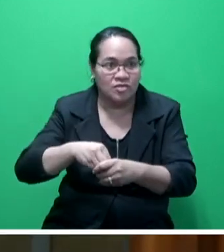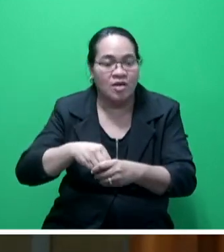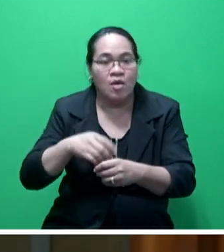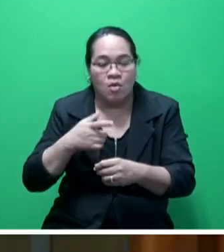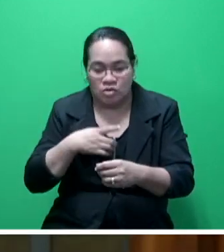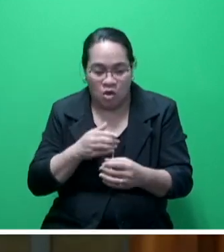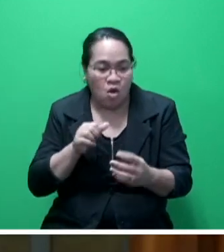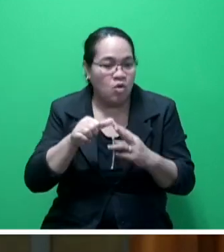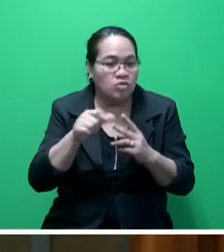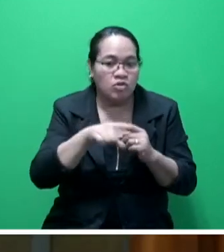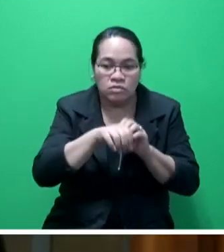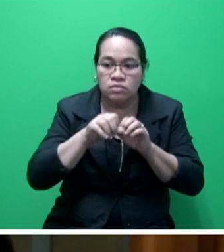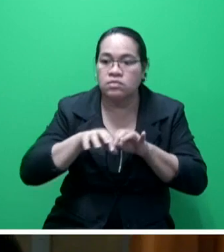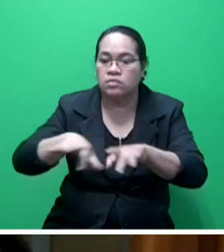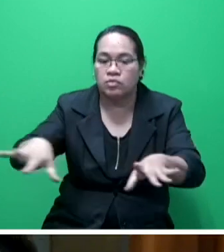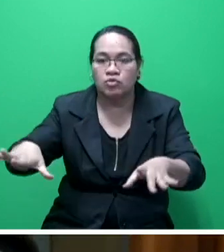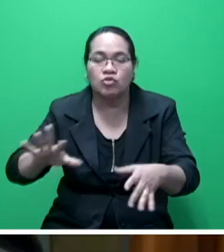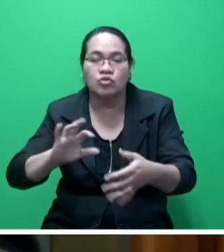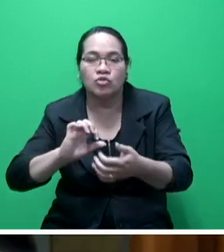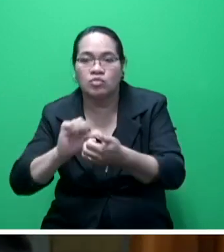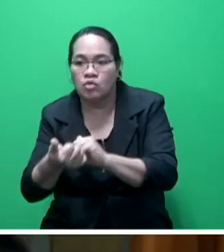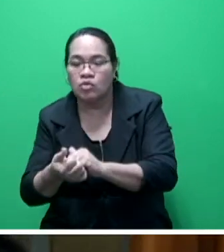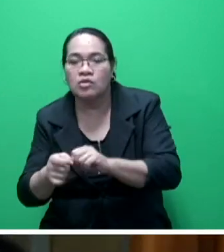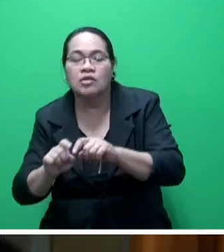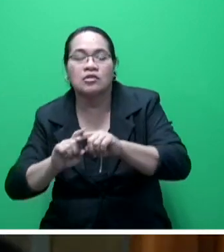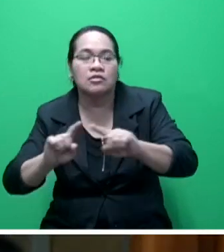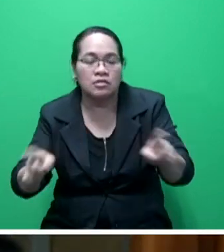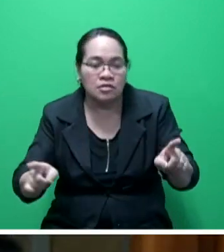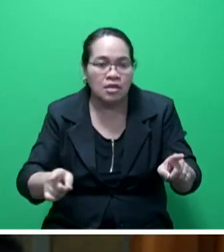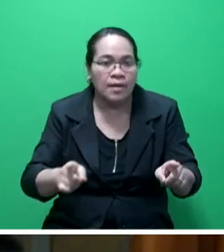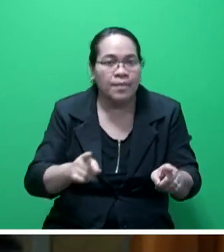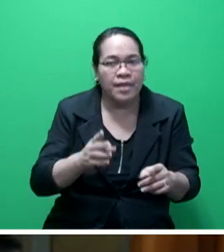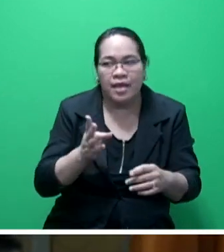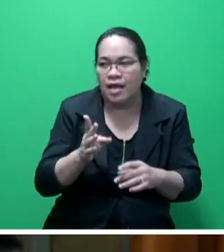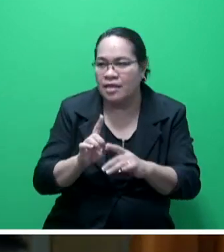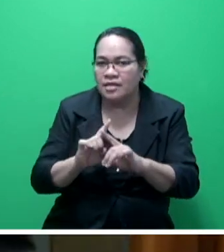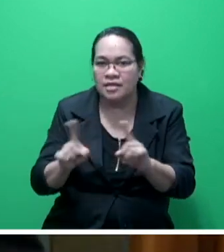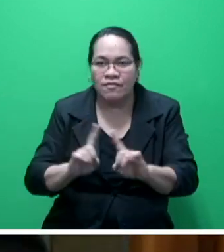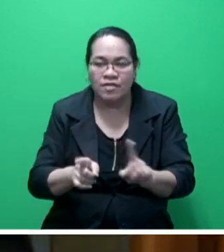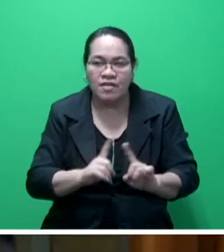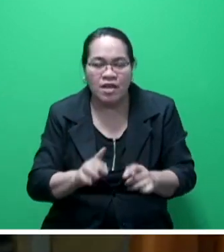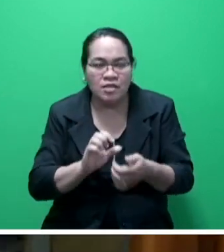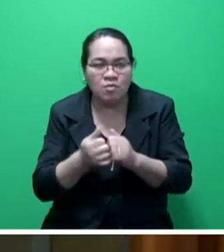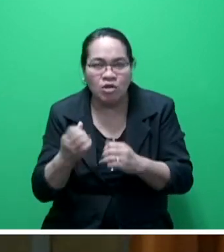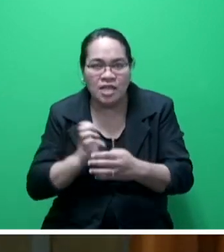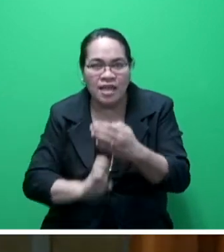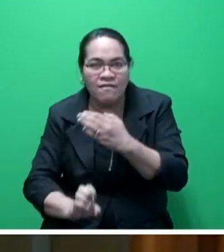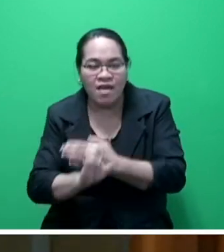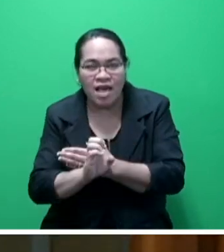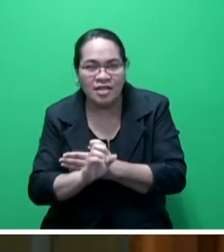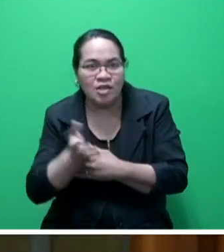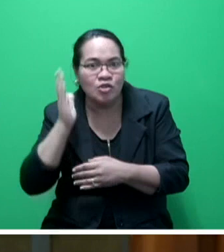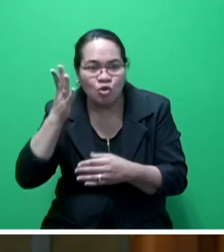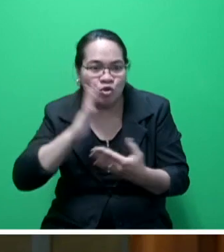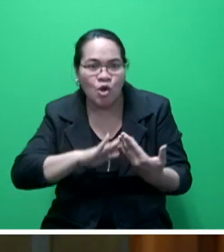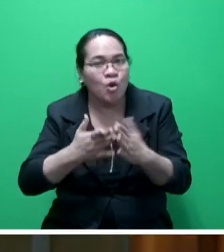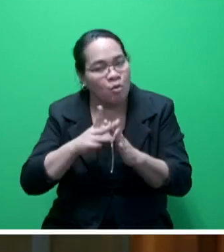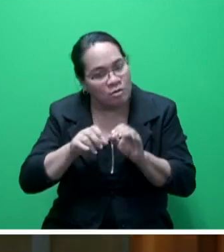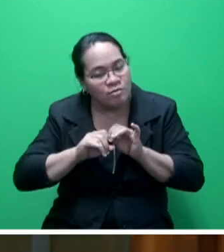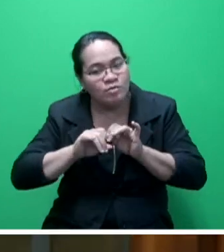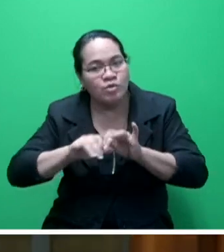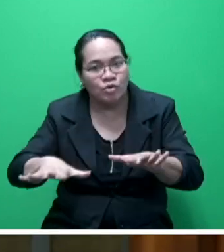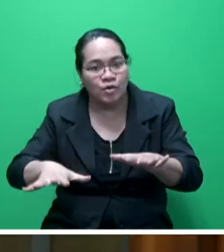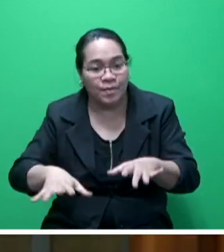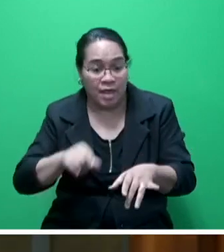schools and sporting events, to name a few. Mr. Speaker say, furthermore, the national anti-doping policy has been